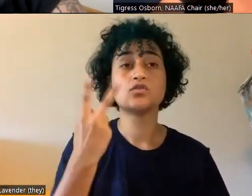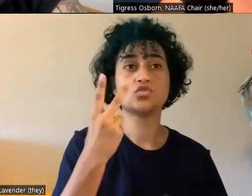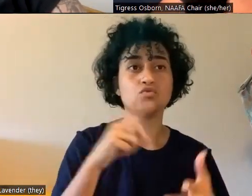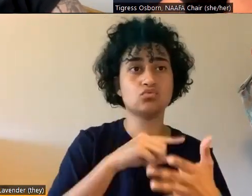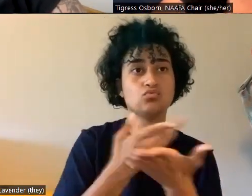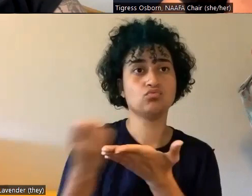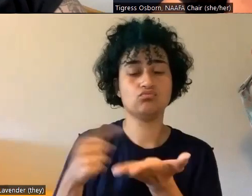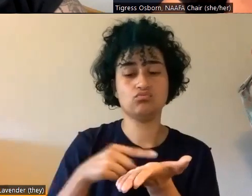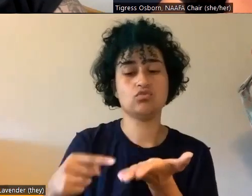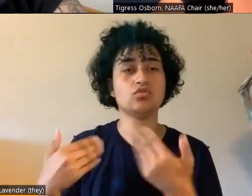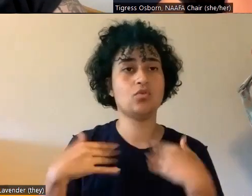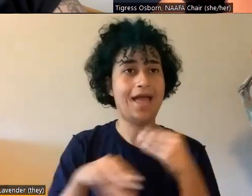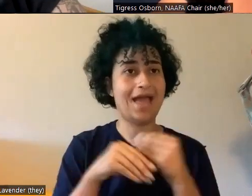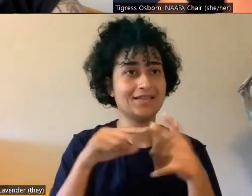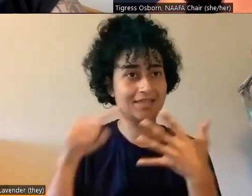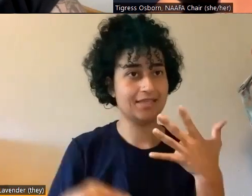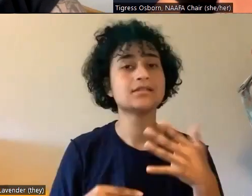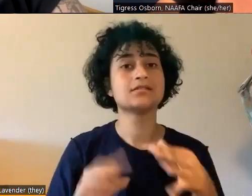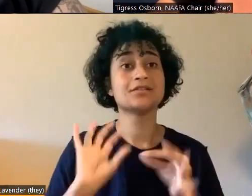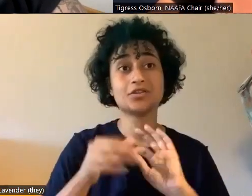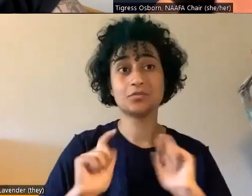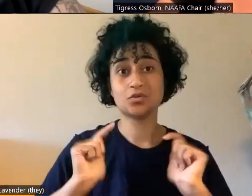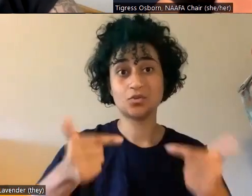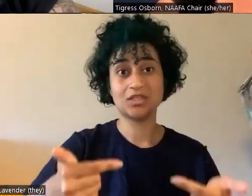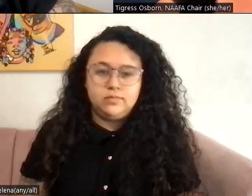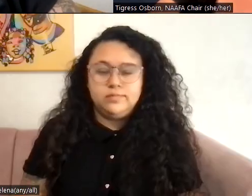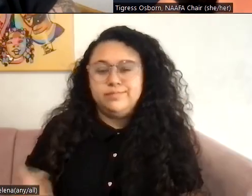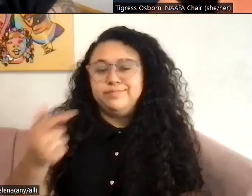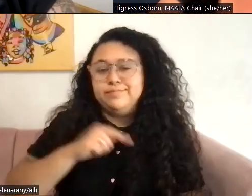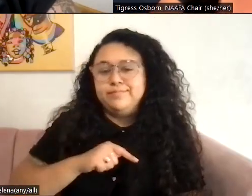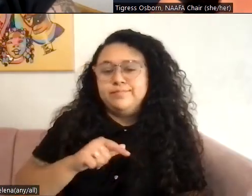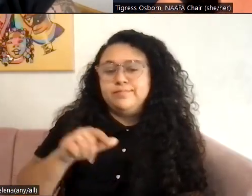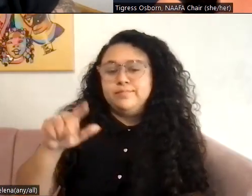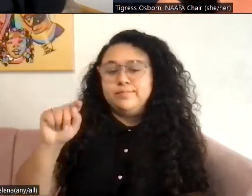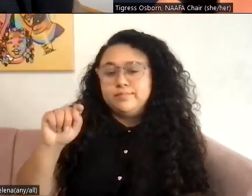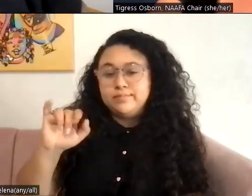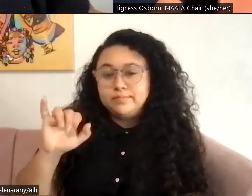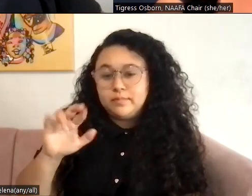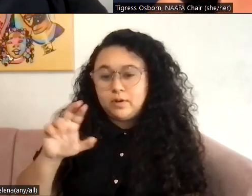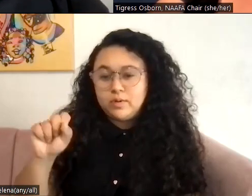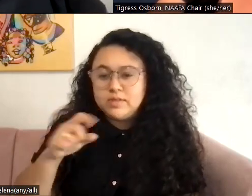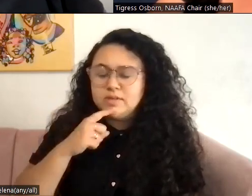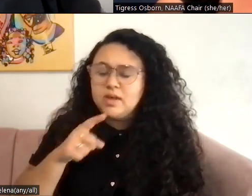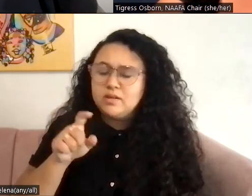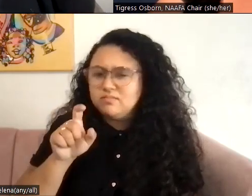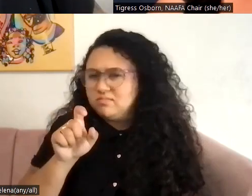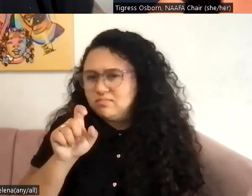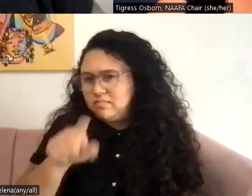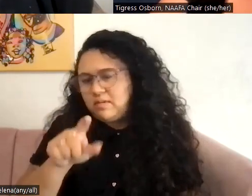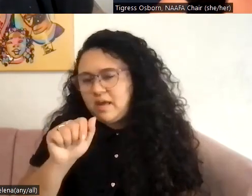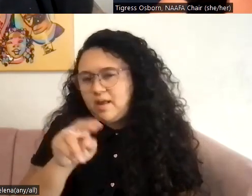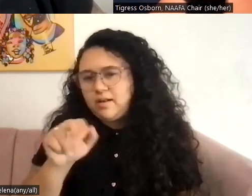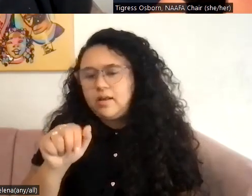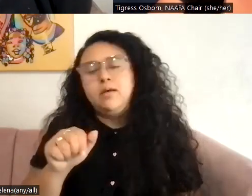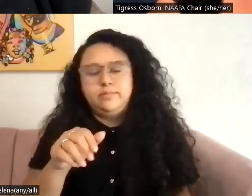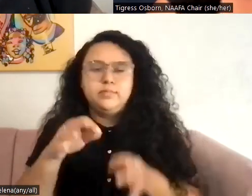add to the, add to the list. Um, and I just want to highlight a couple of things that have come up in the chat. Um, first of all, let's, while we're